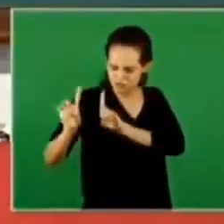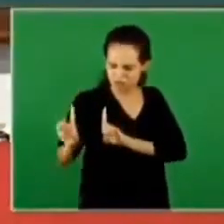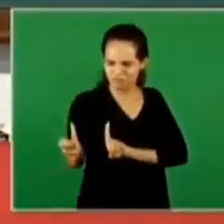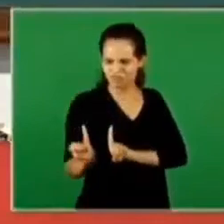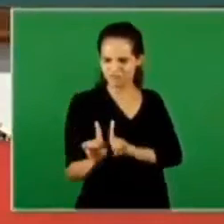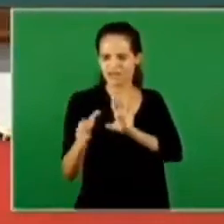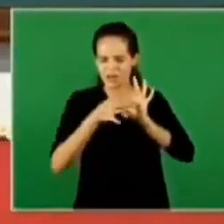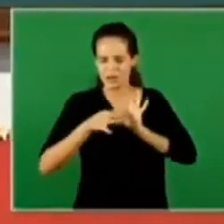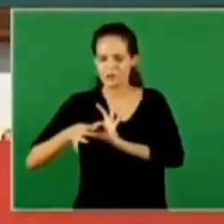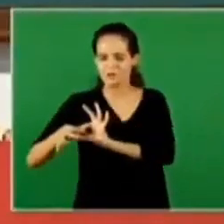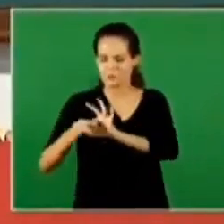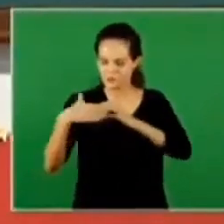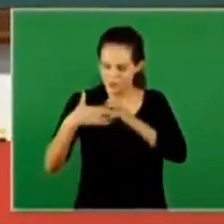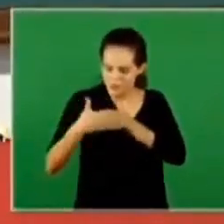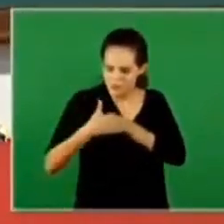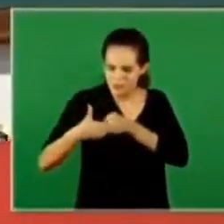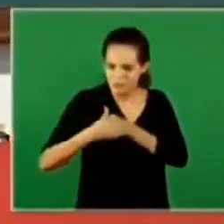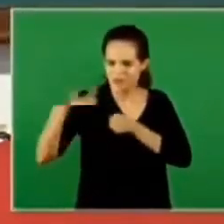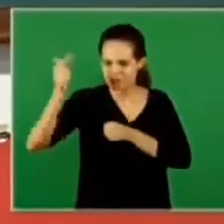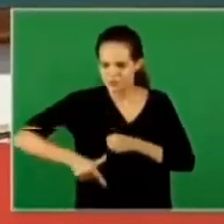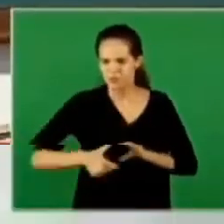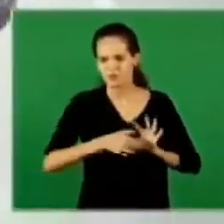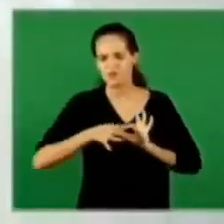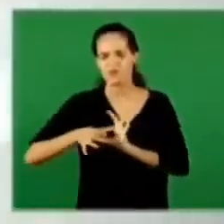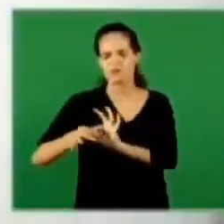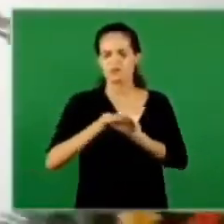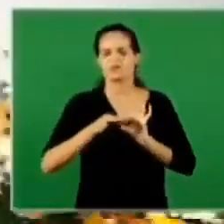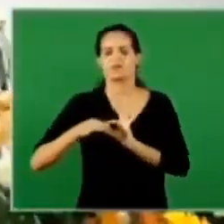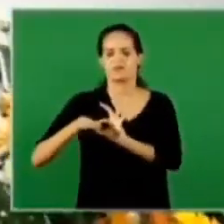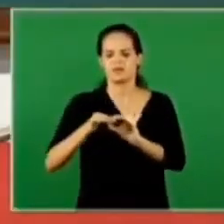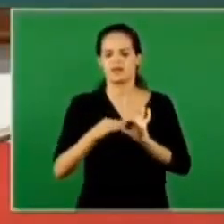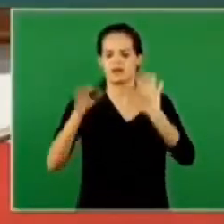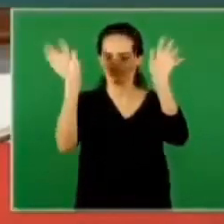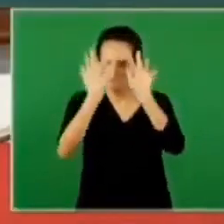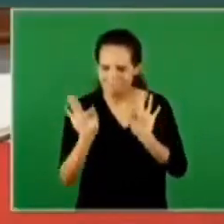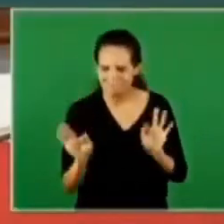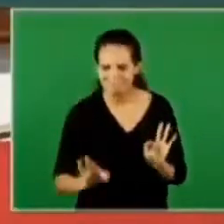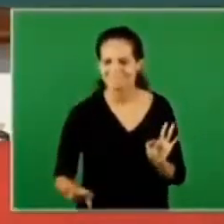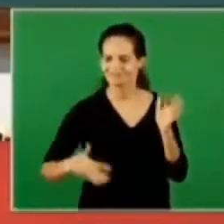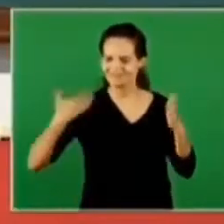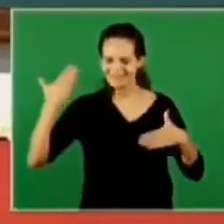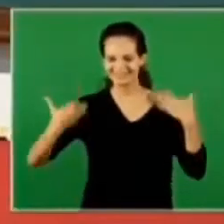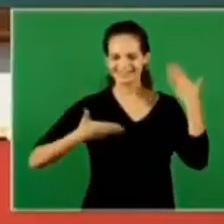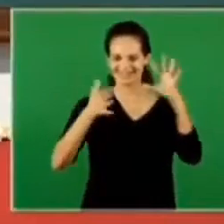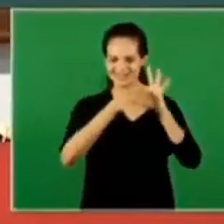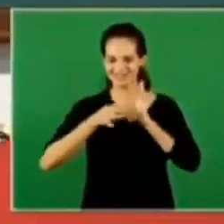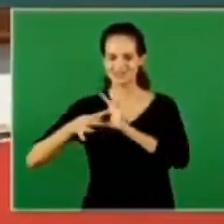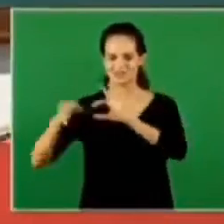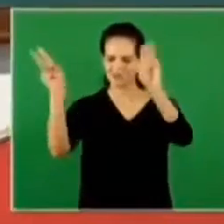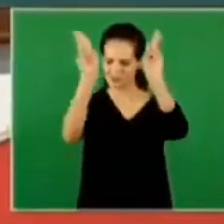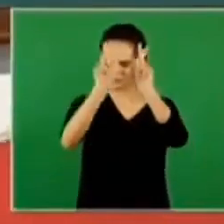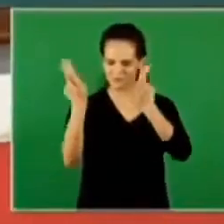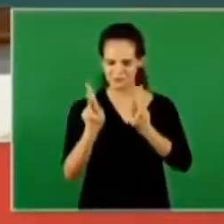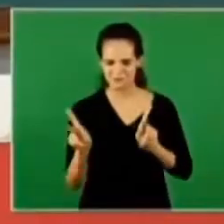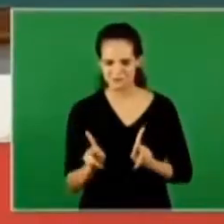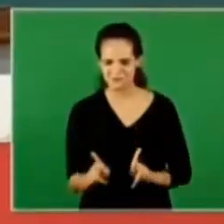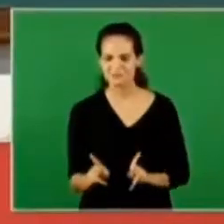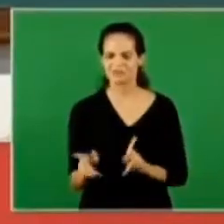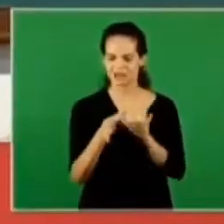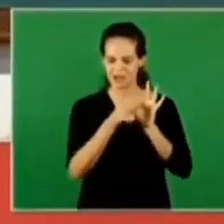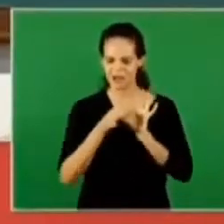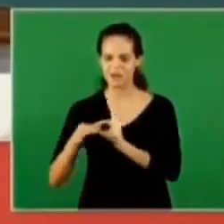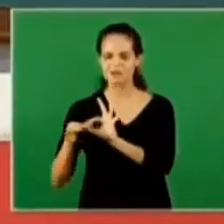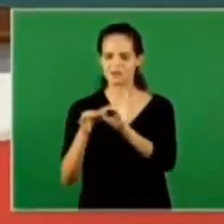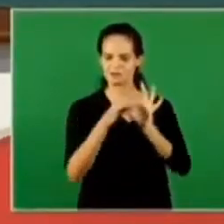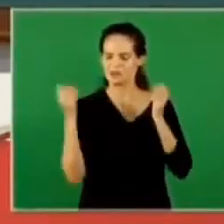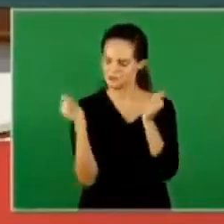generates hope this fellowship regenerates renewal this fellowship generates joy this fellowship